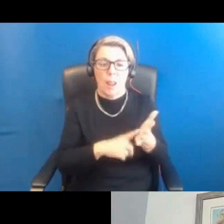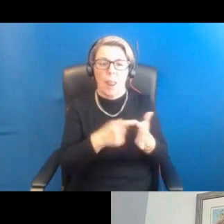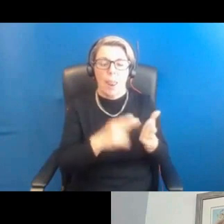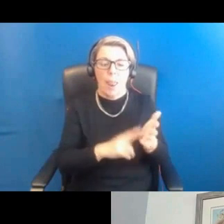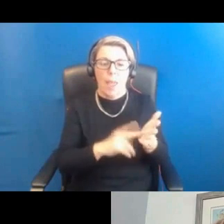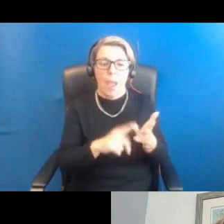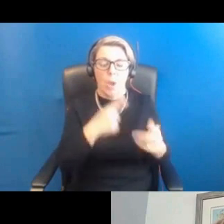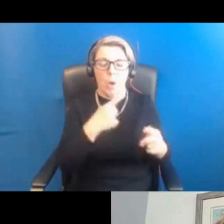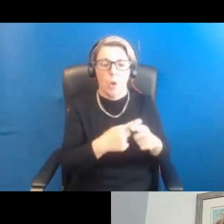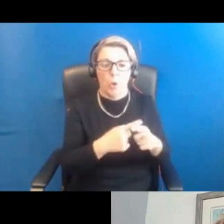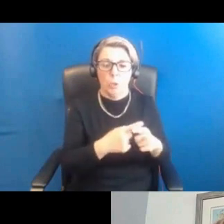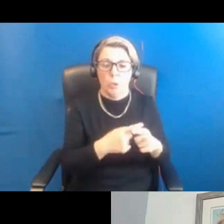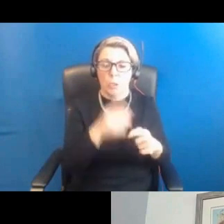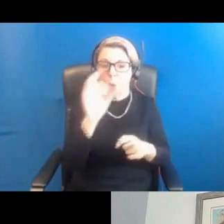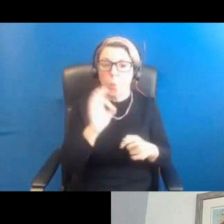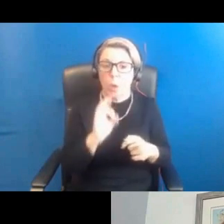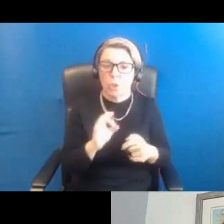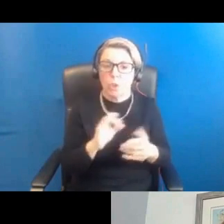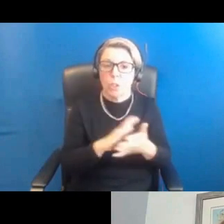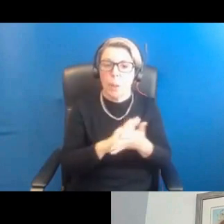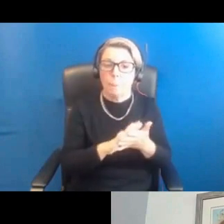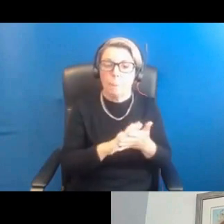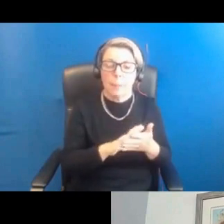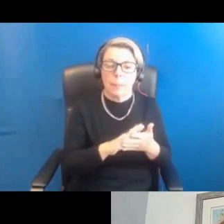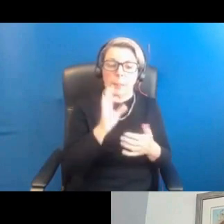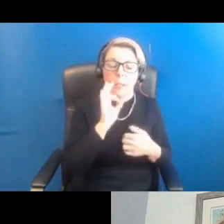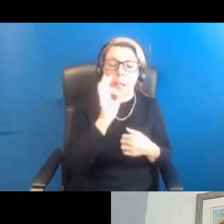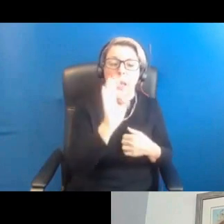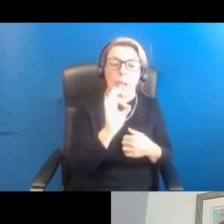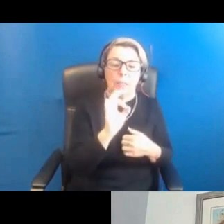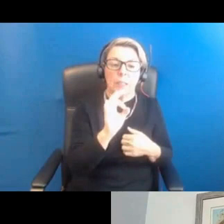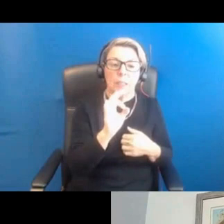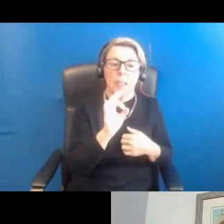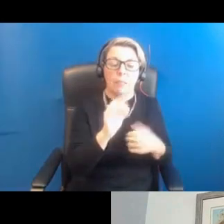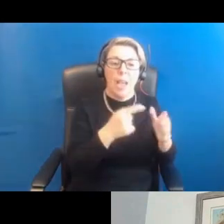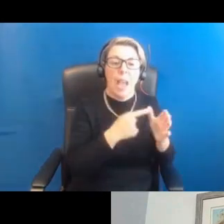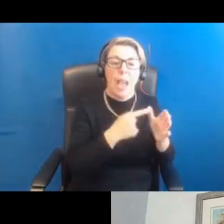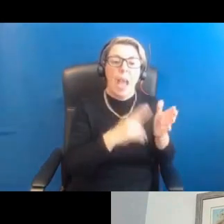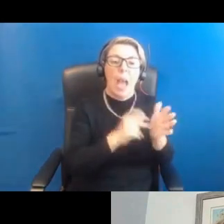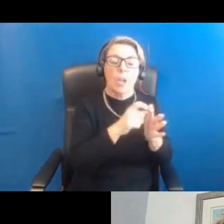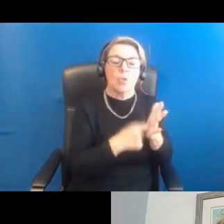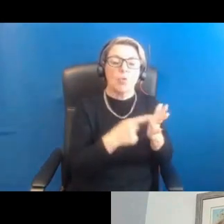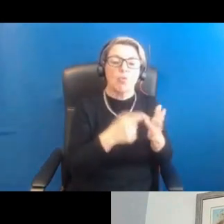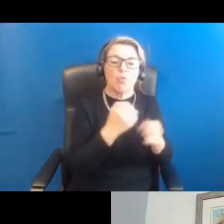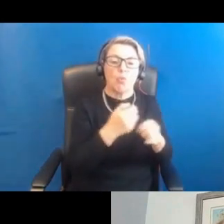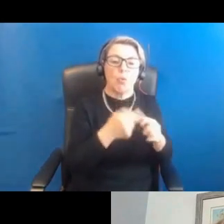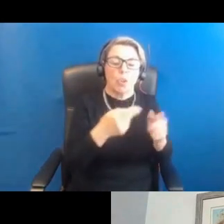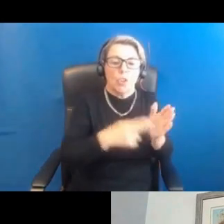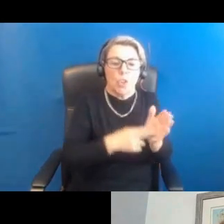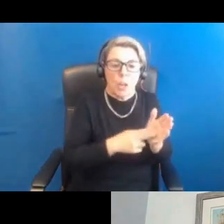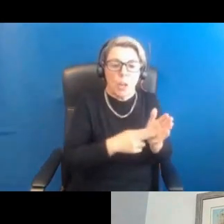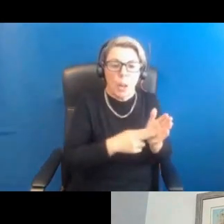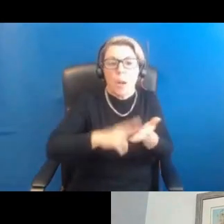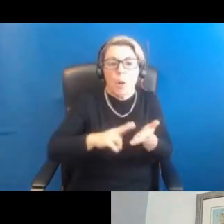have, you know, Stuart's question is around if you have slightly raised androgens, but normal blood results,